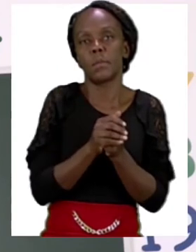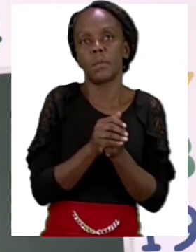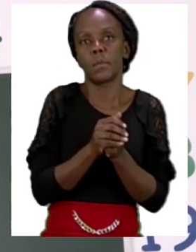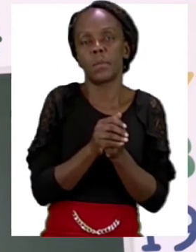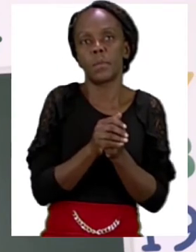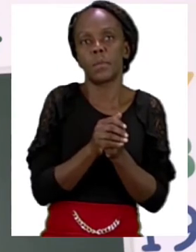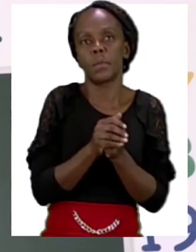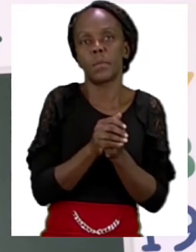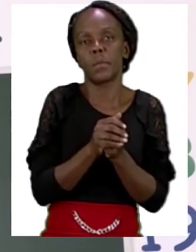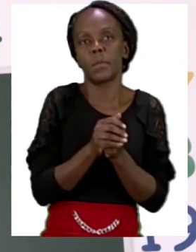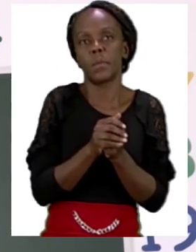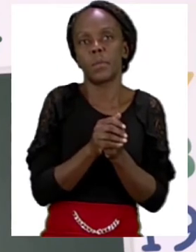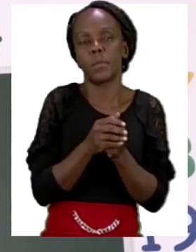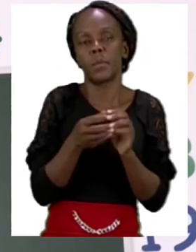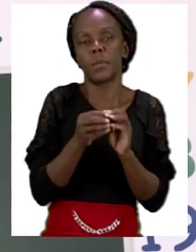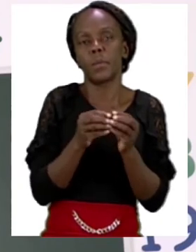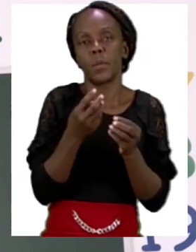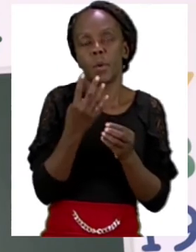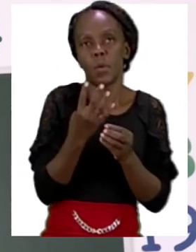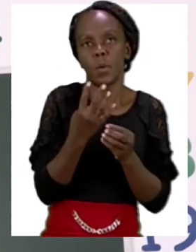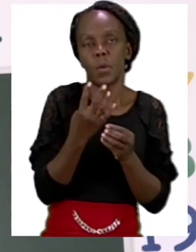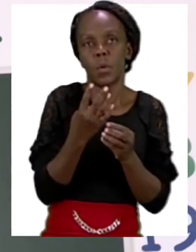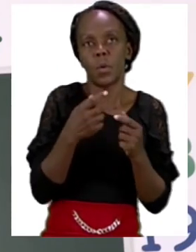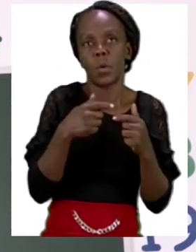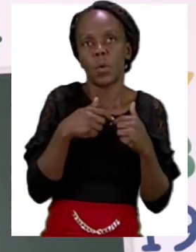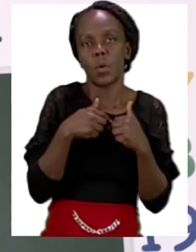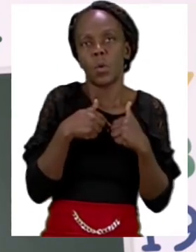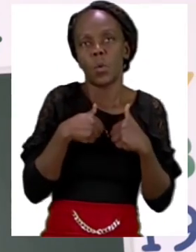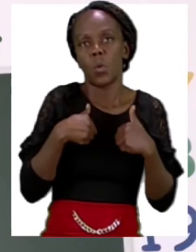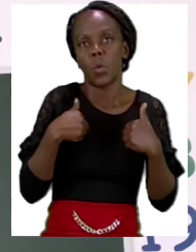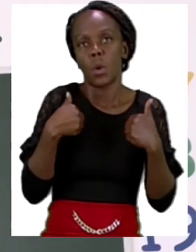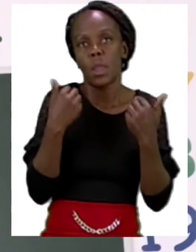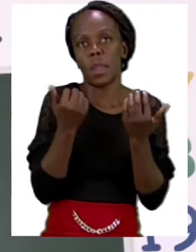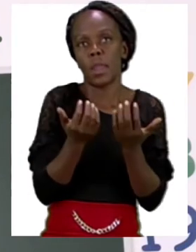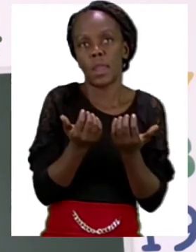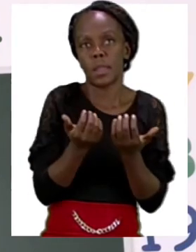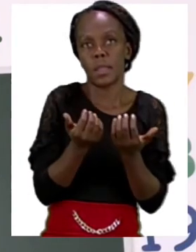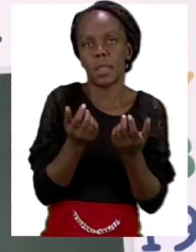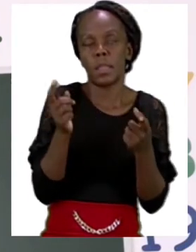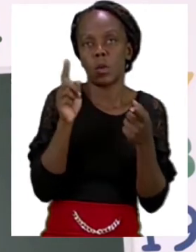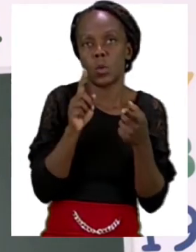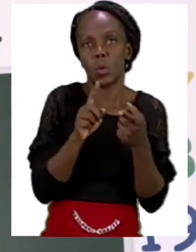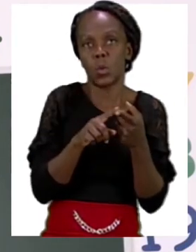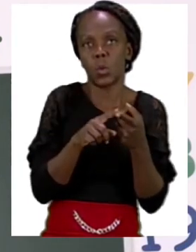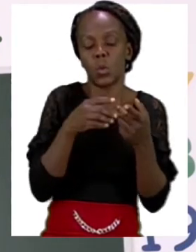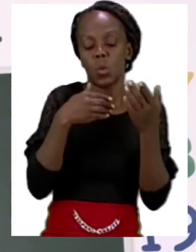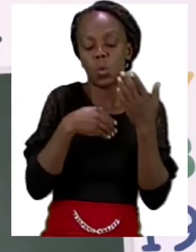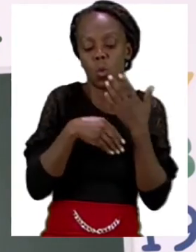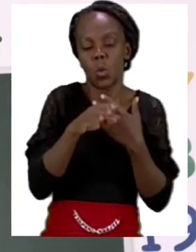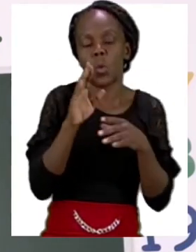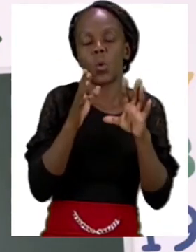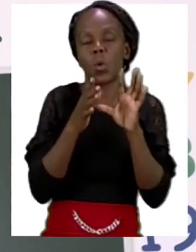And let's take a look at the next one. Number four. I have said, we need to